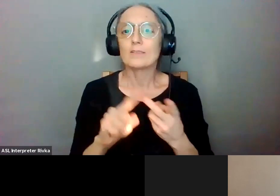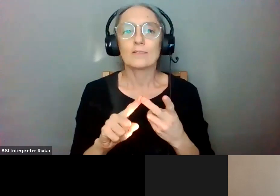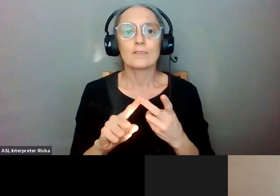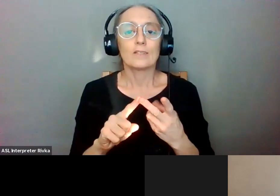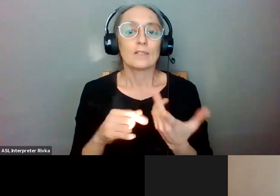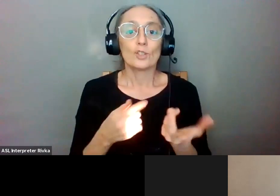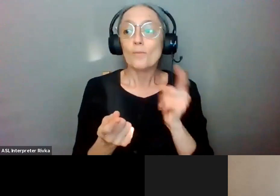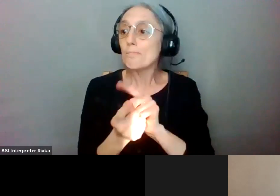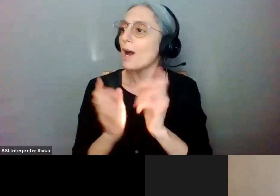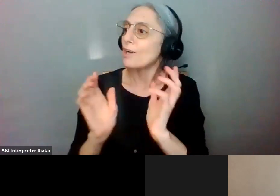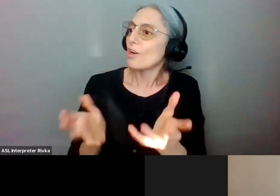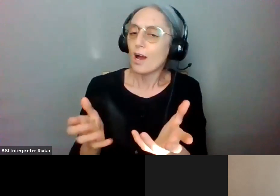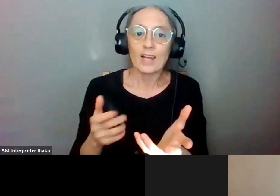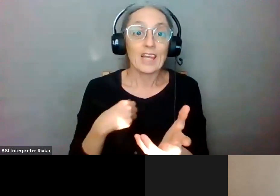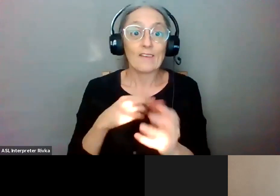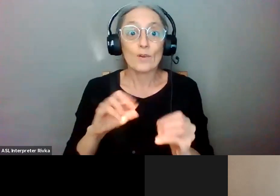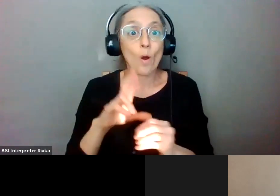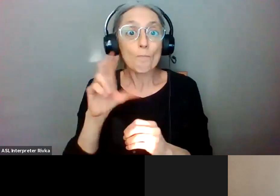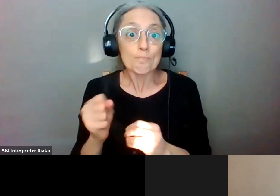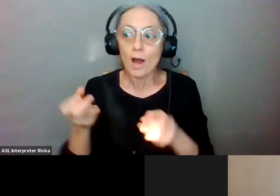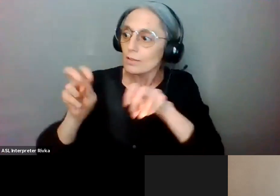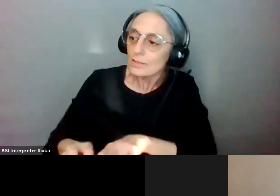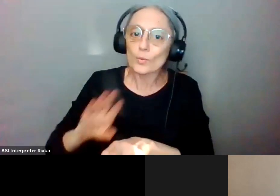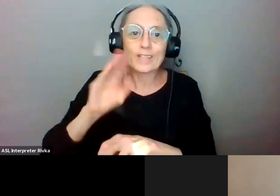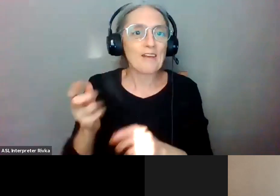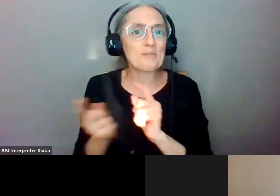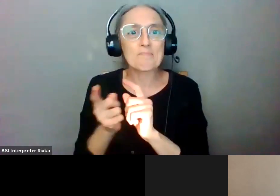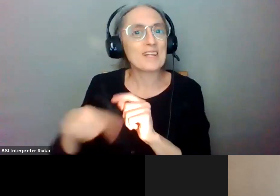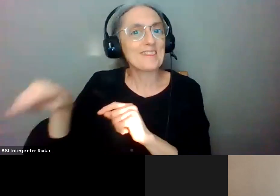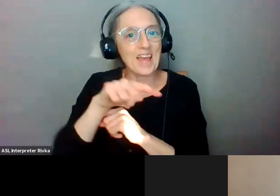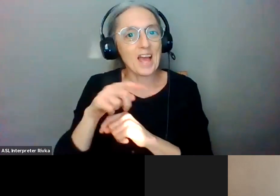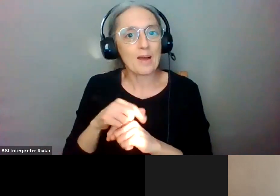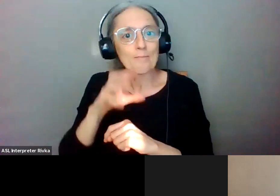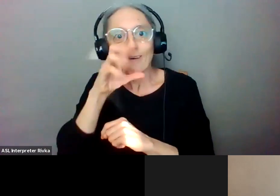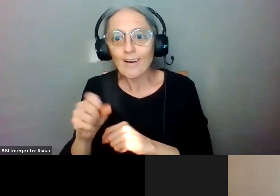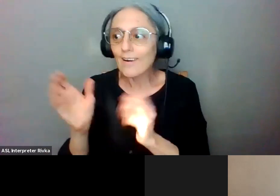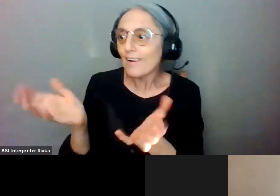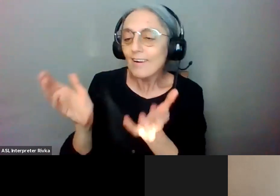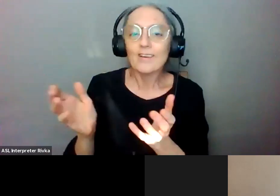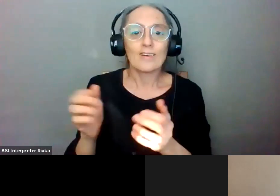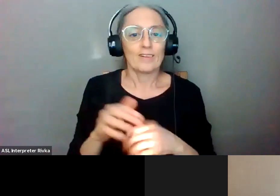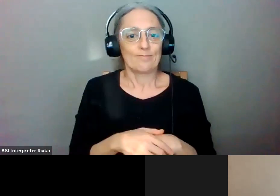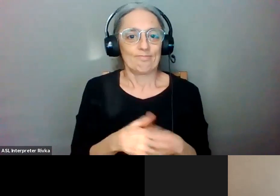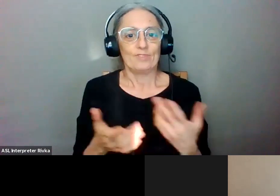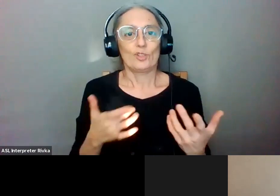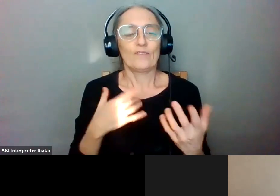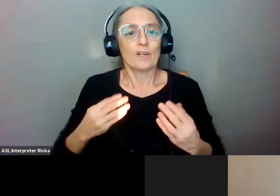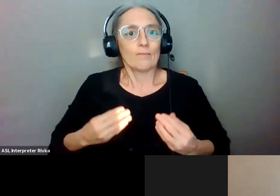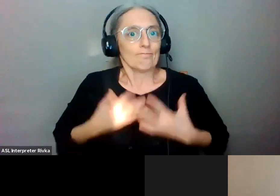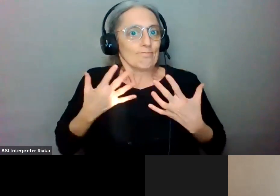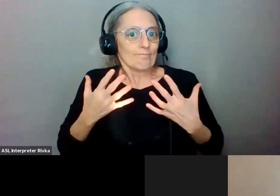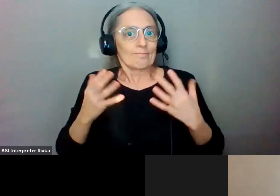otherwise uh that it has been really a creative uh and life-giving uh